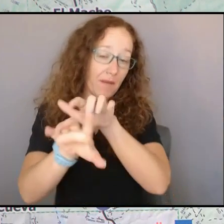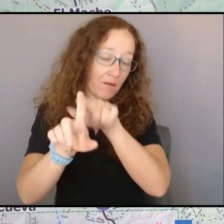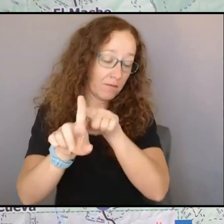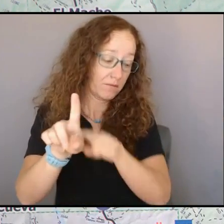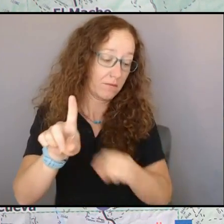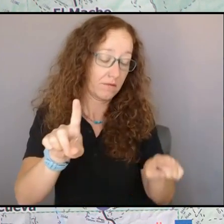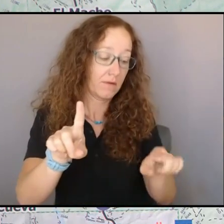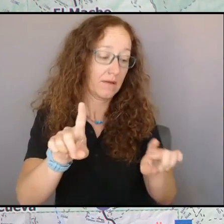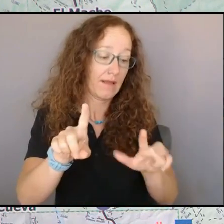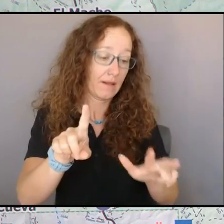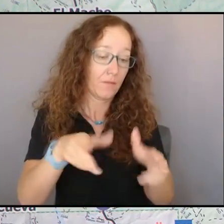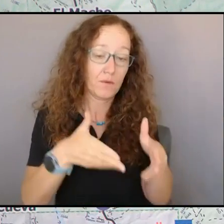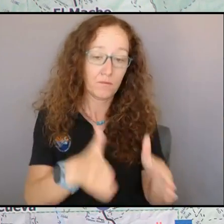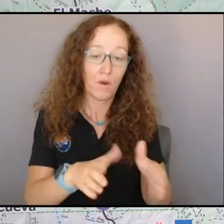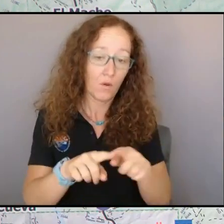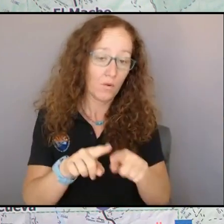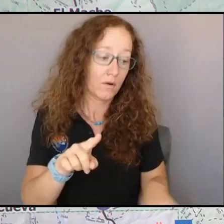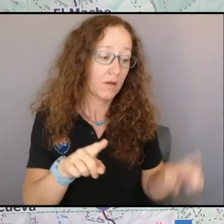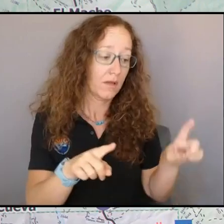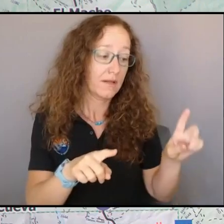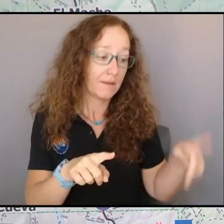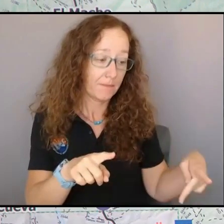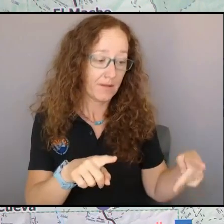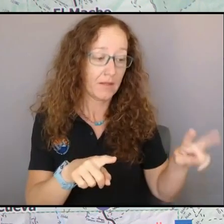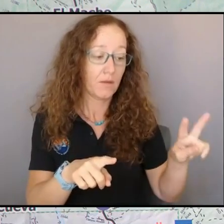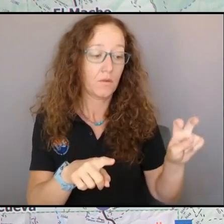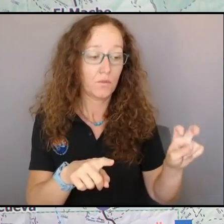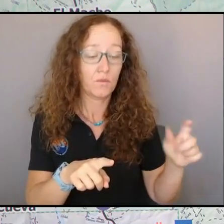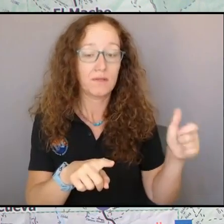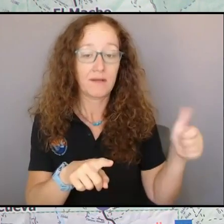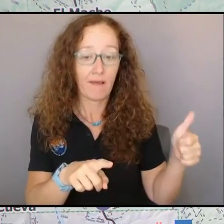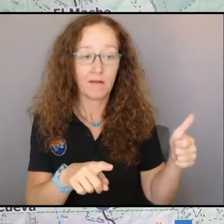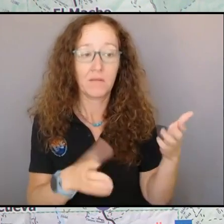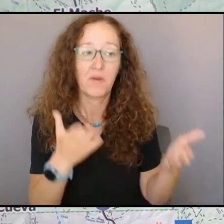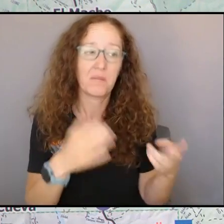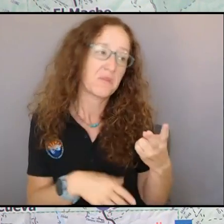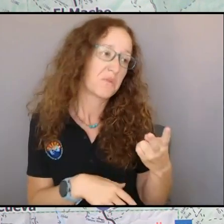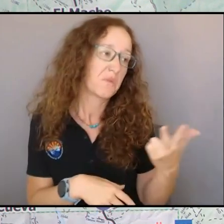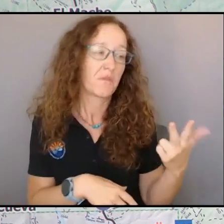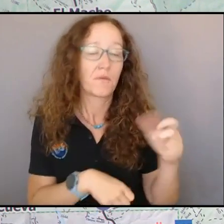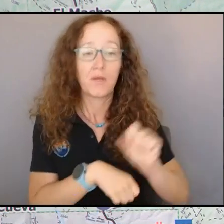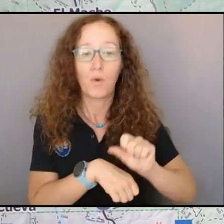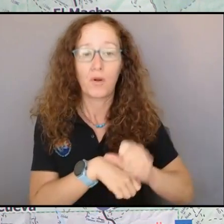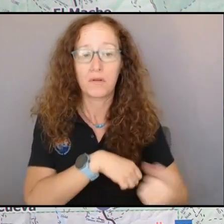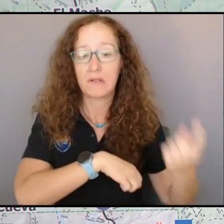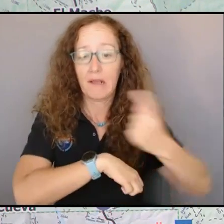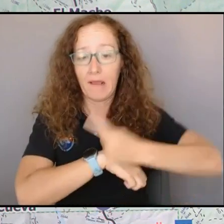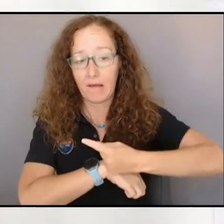continue that work so they'll continue continuing those operations as the weather allows.